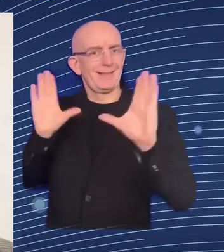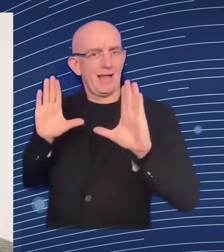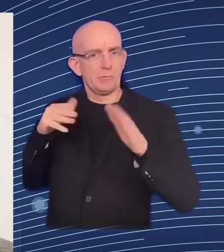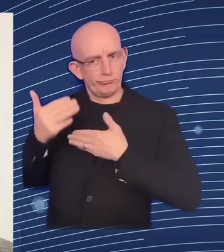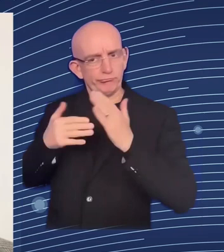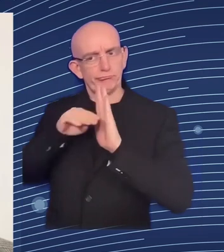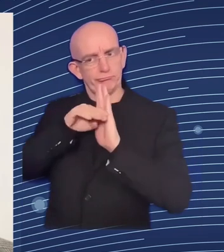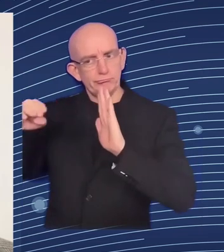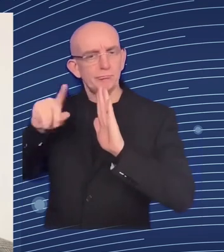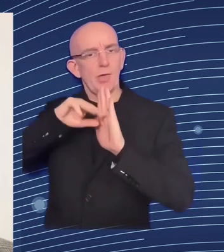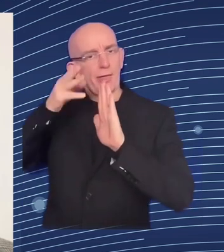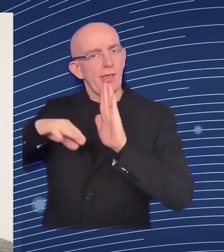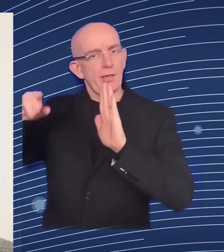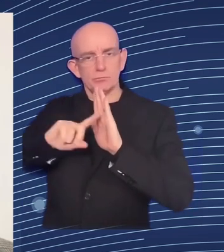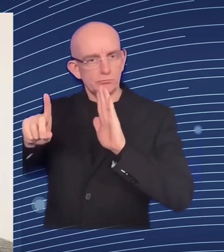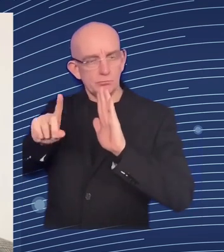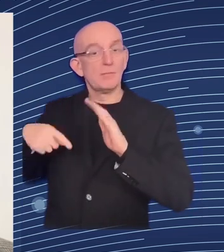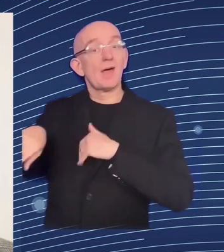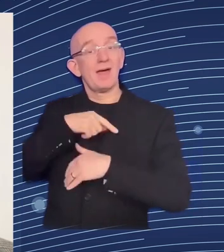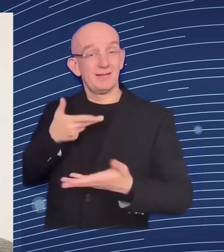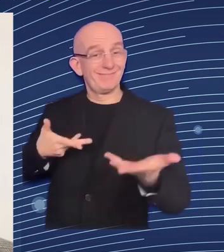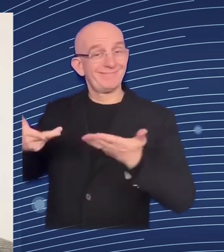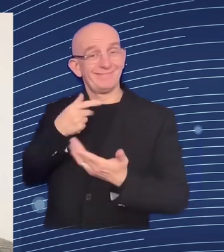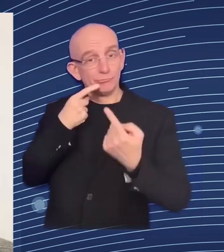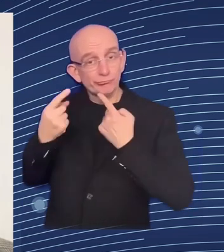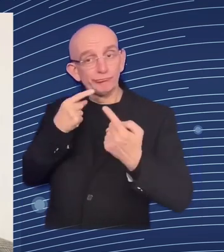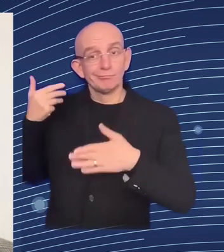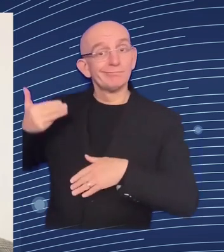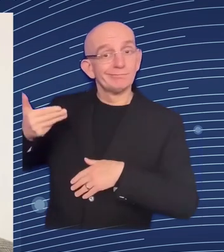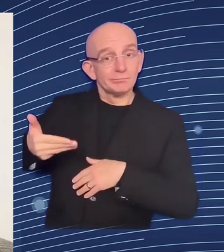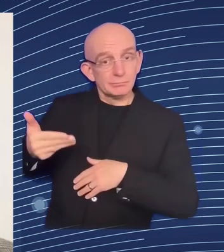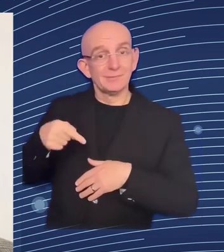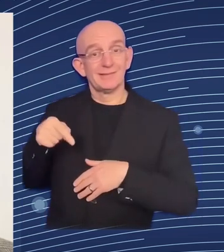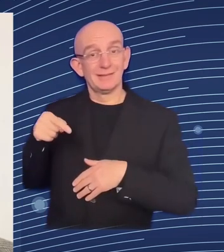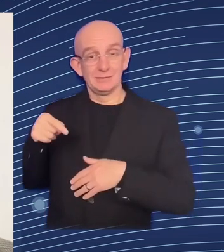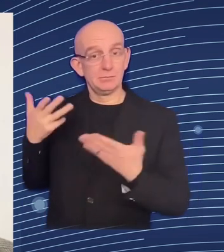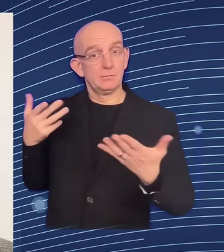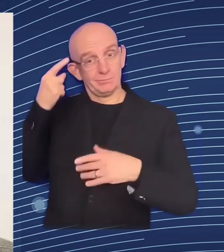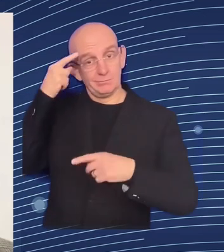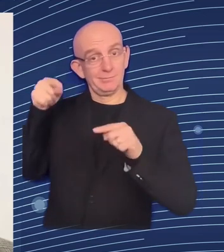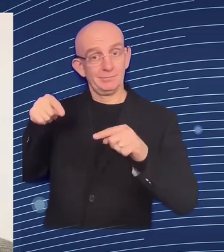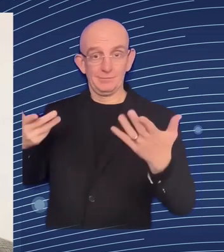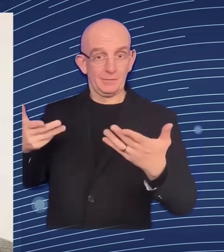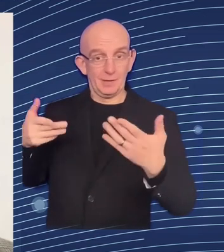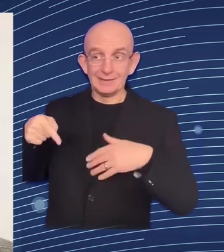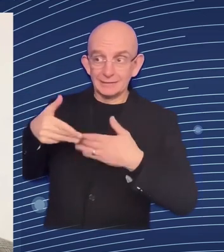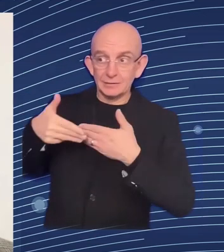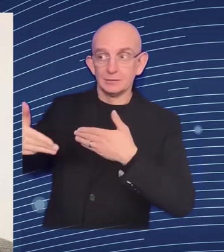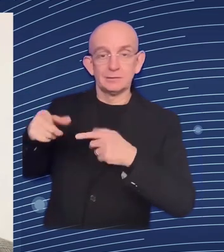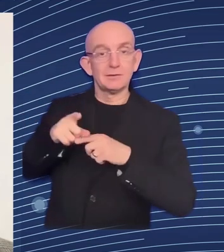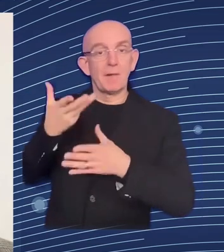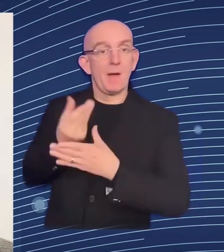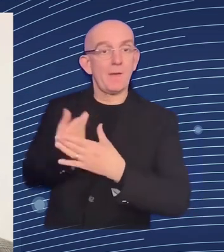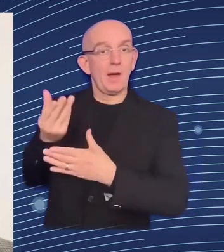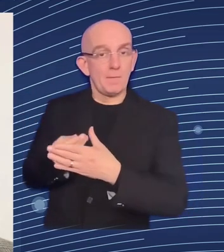is for the time being not useful because what we have to do is really express our full support to